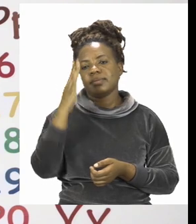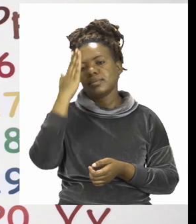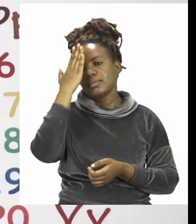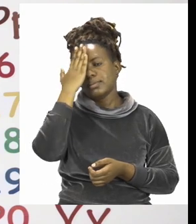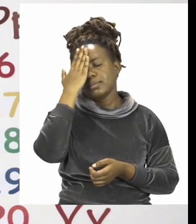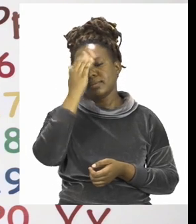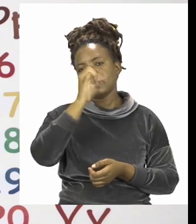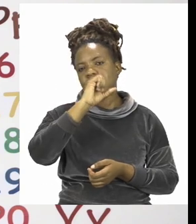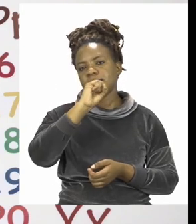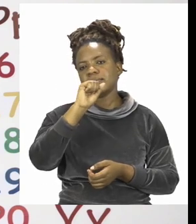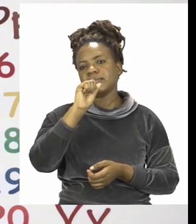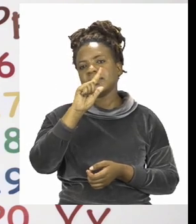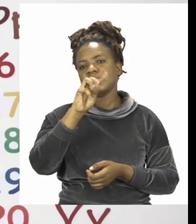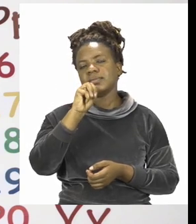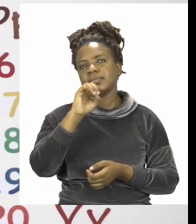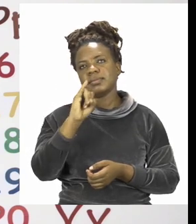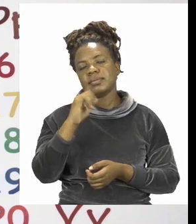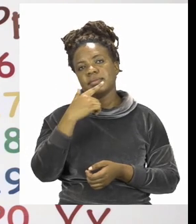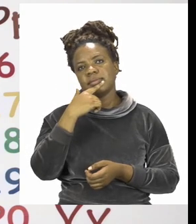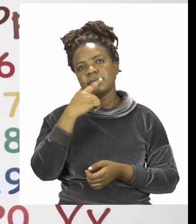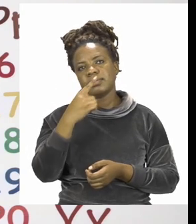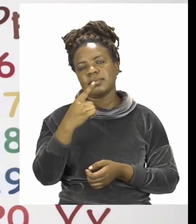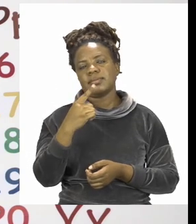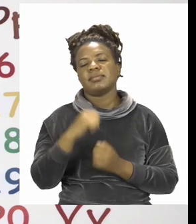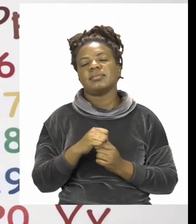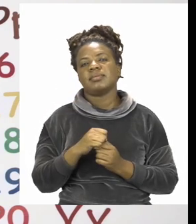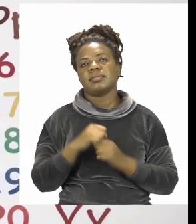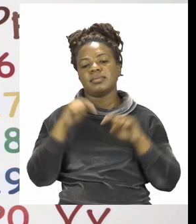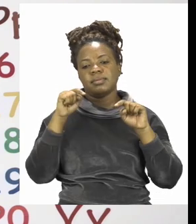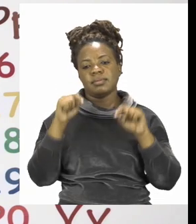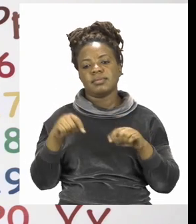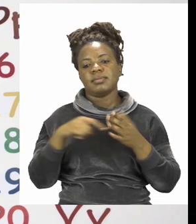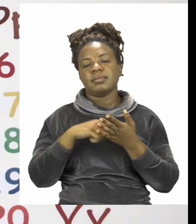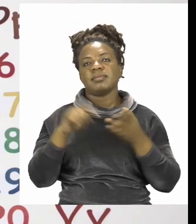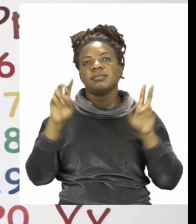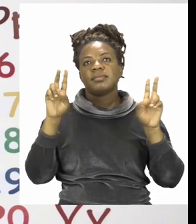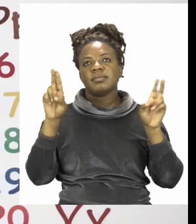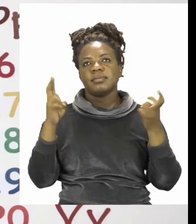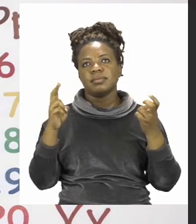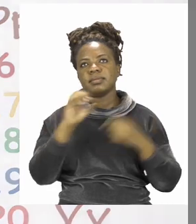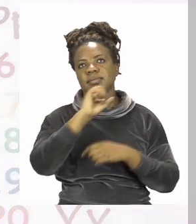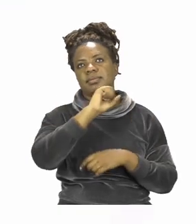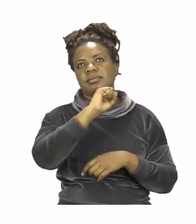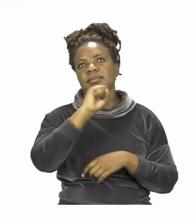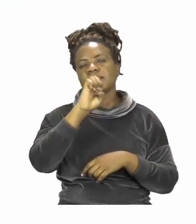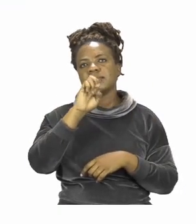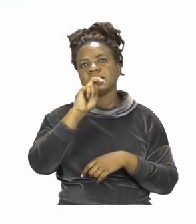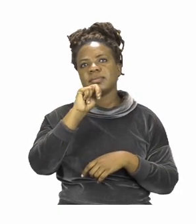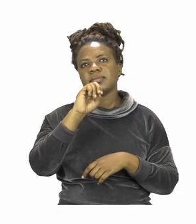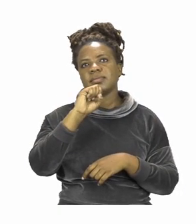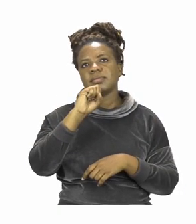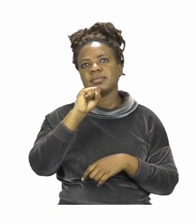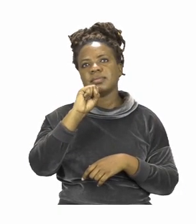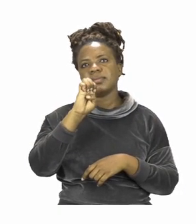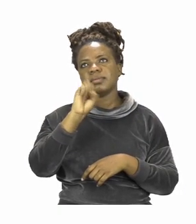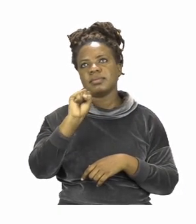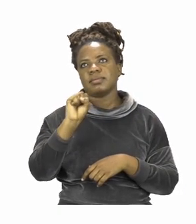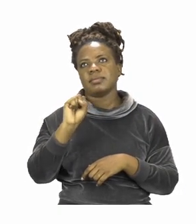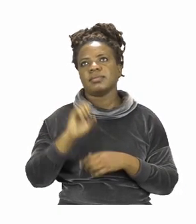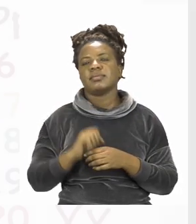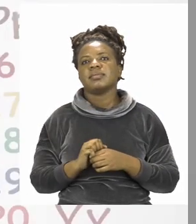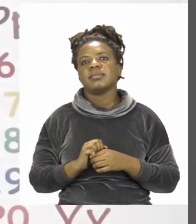and thank you so much for joining me today. Our theme this week is Senses.